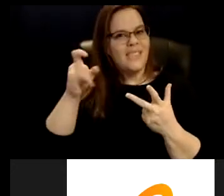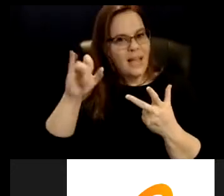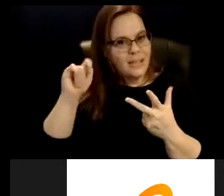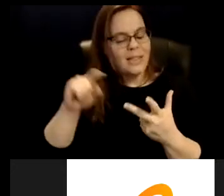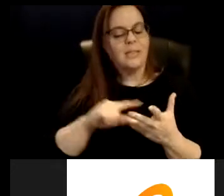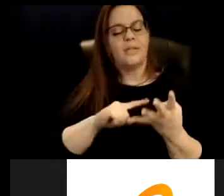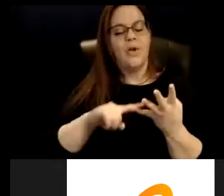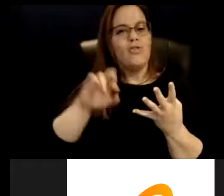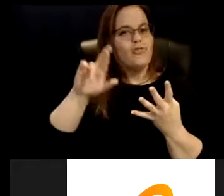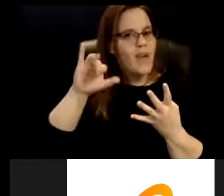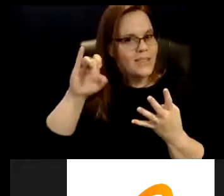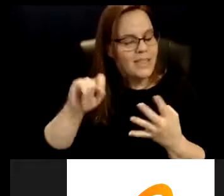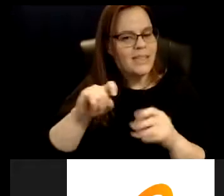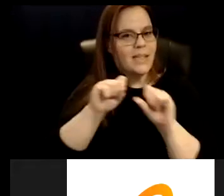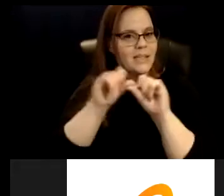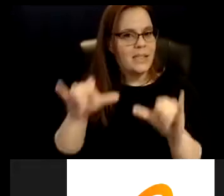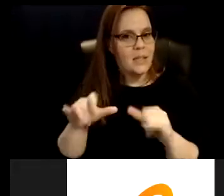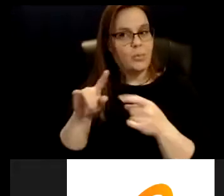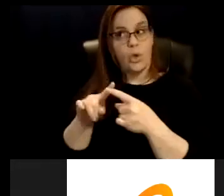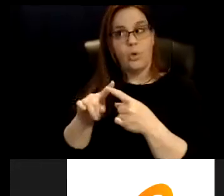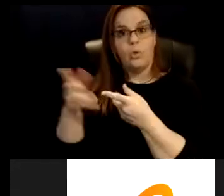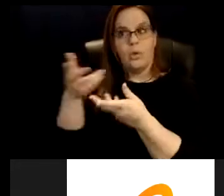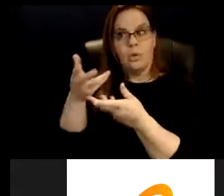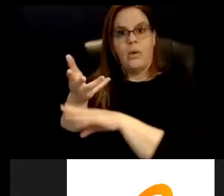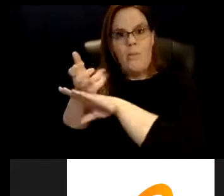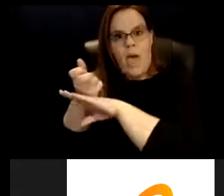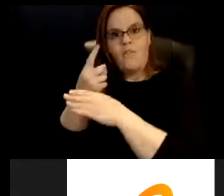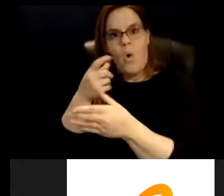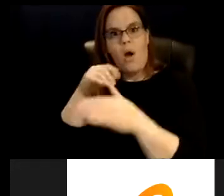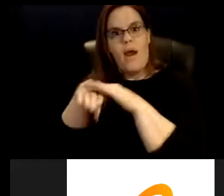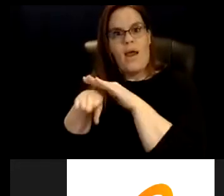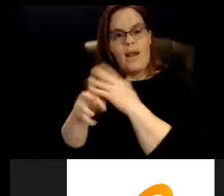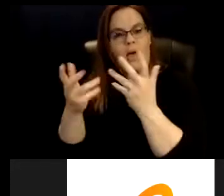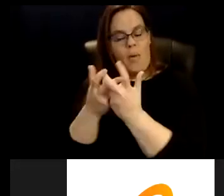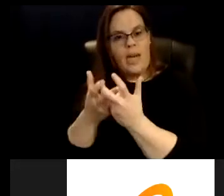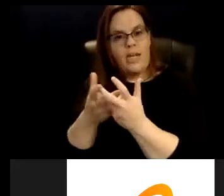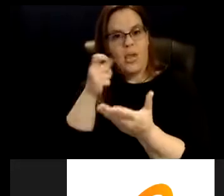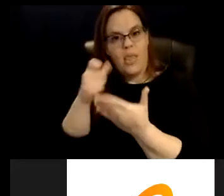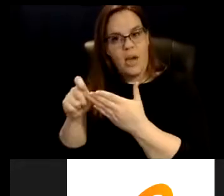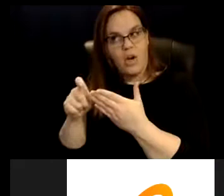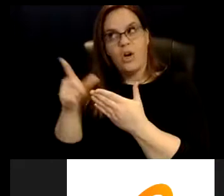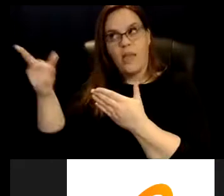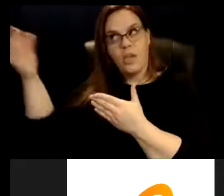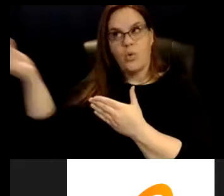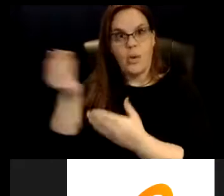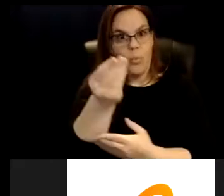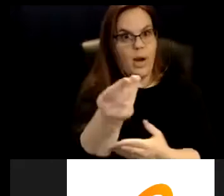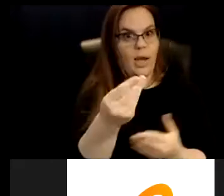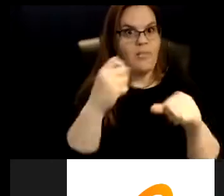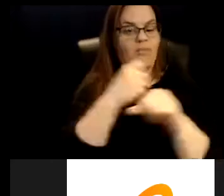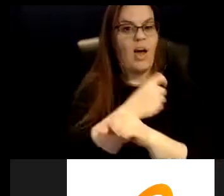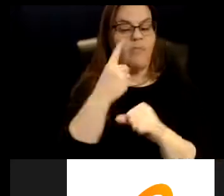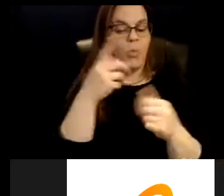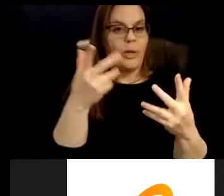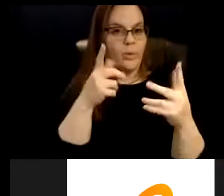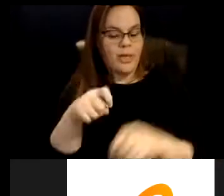commentation letter so that you can get what you need, what you can likely articulate right there in space. And the